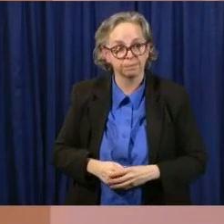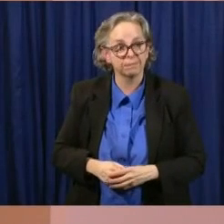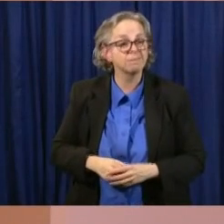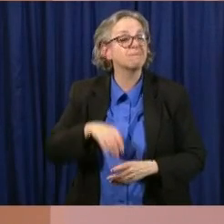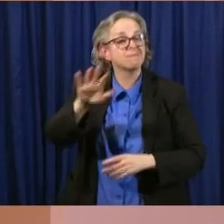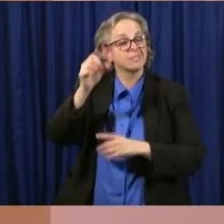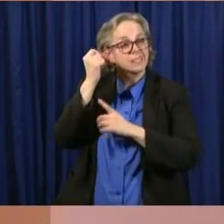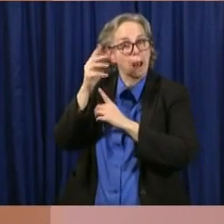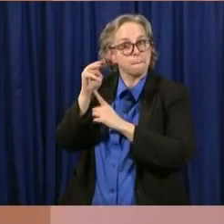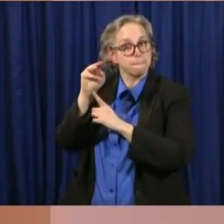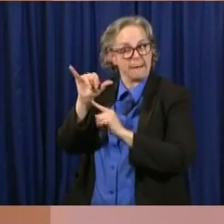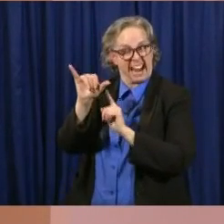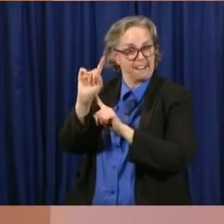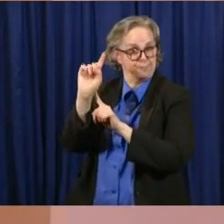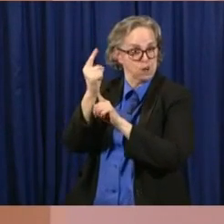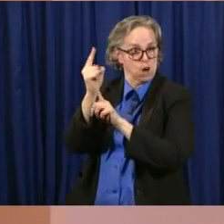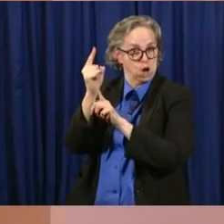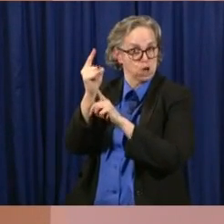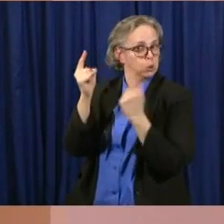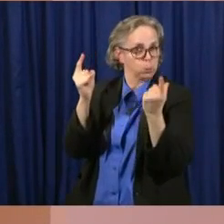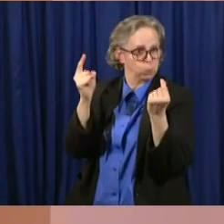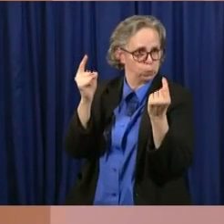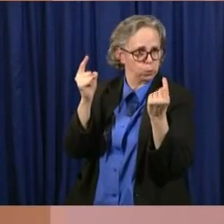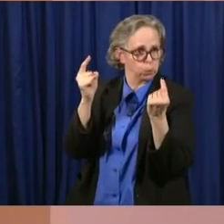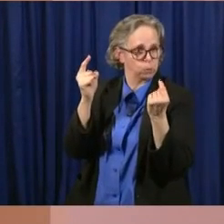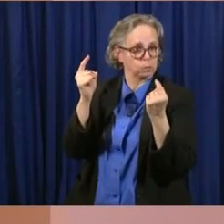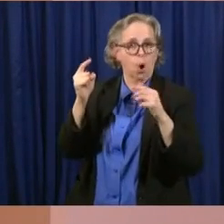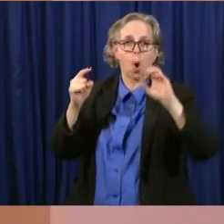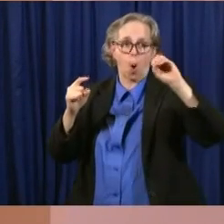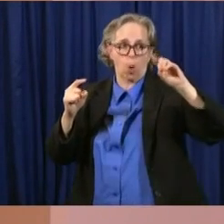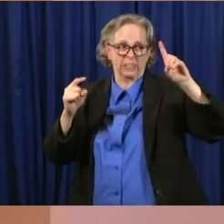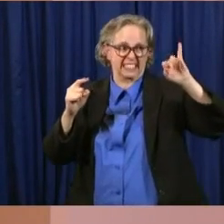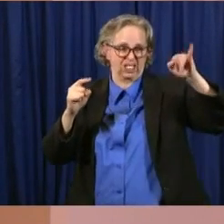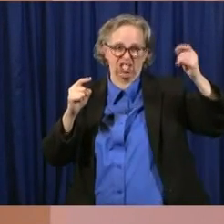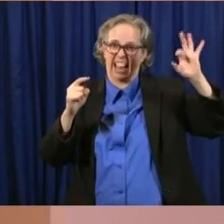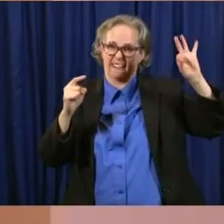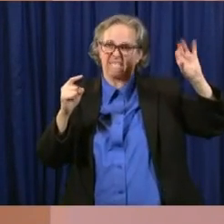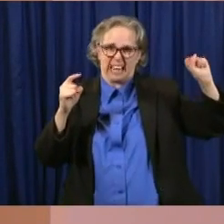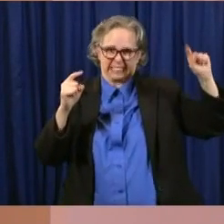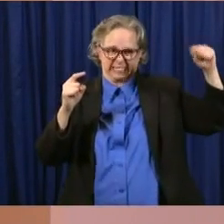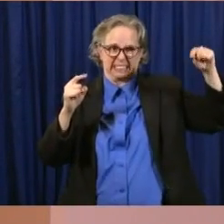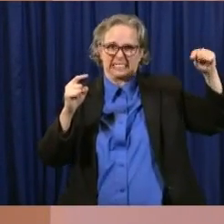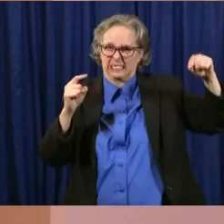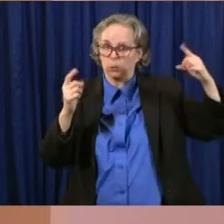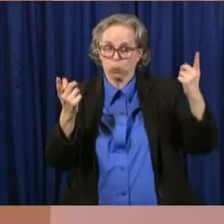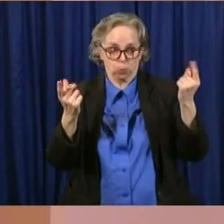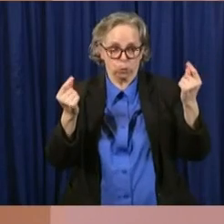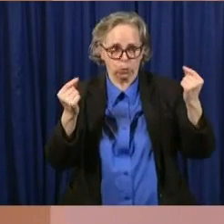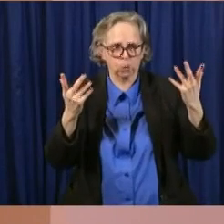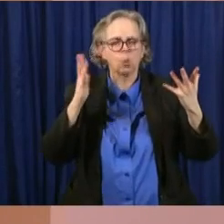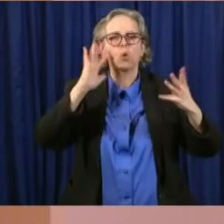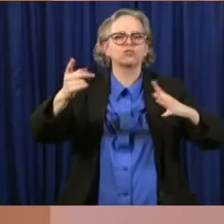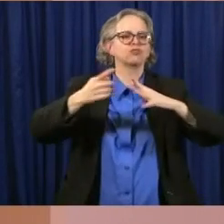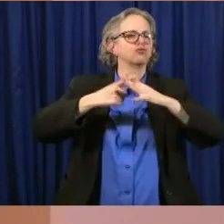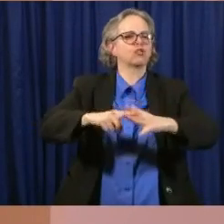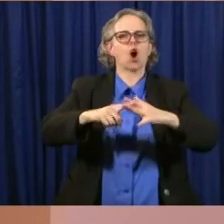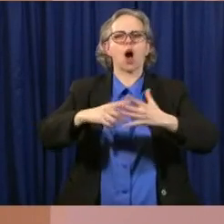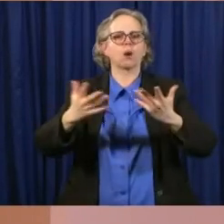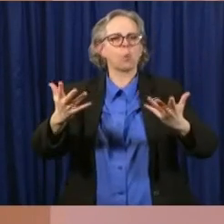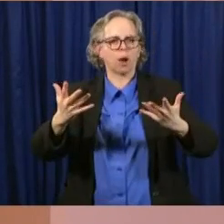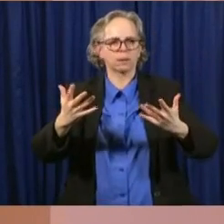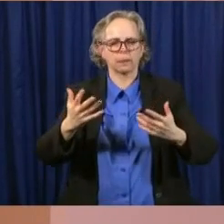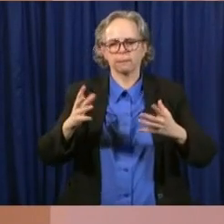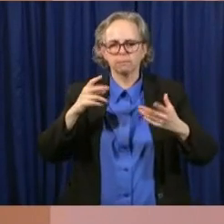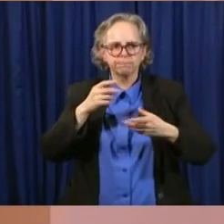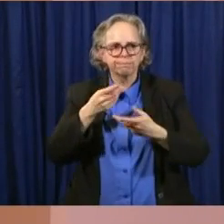process applications for people who are entitled to an additional 13 weeks of unemployment under the CARES Act. So those who are added 13